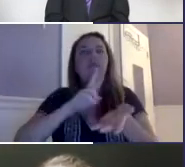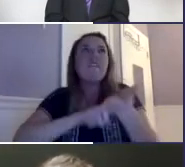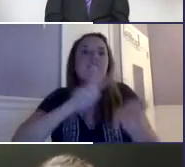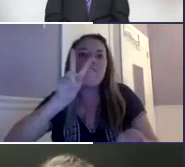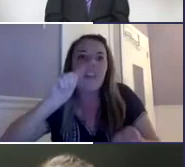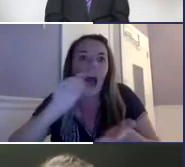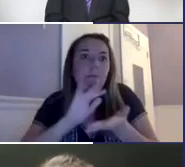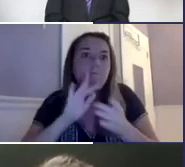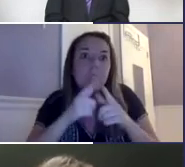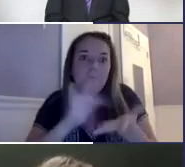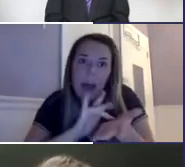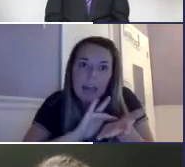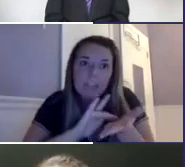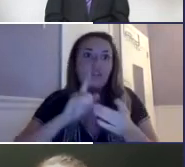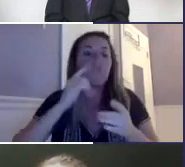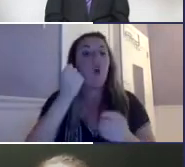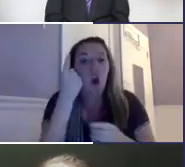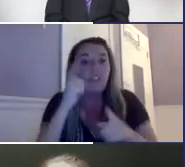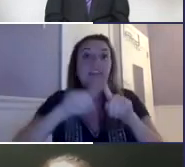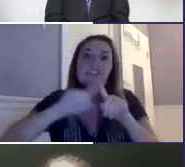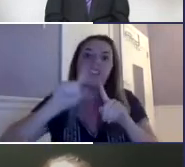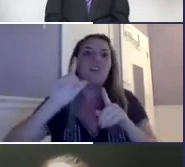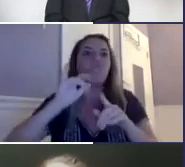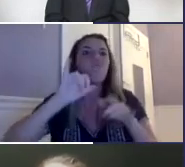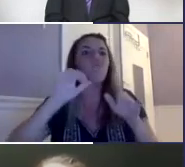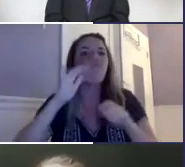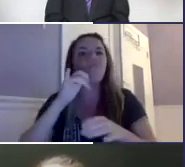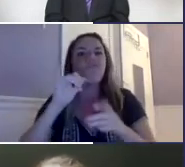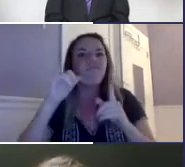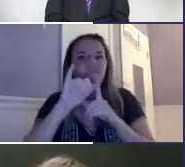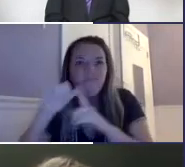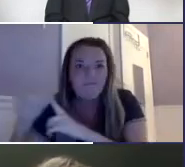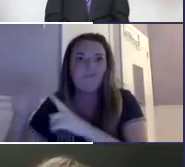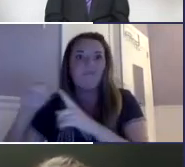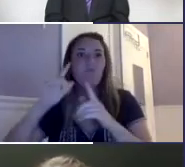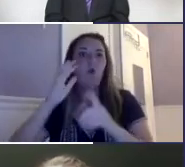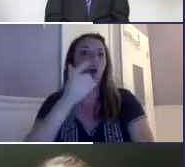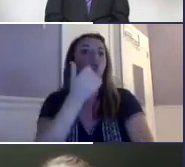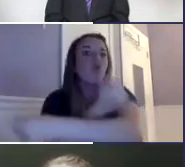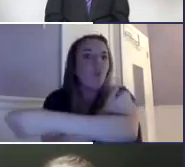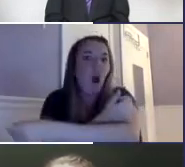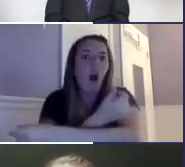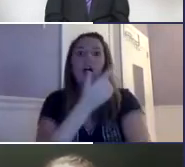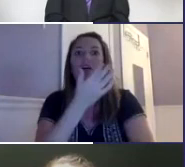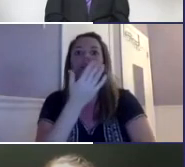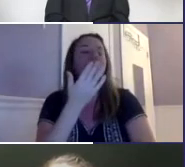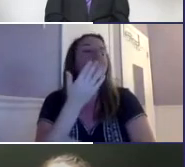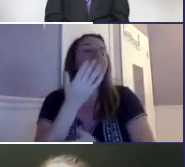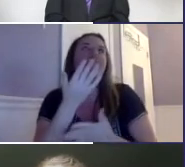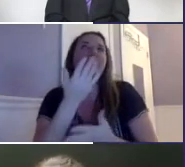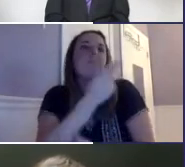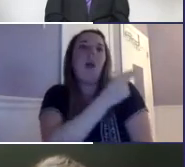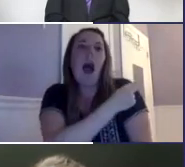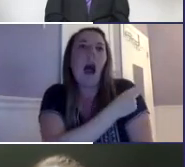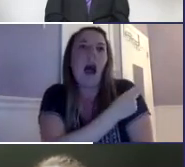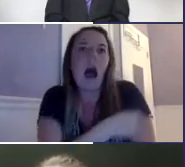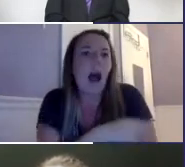in medical language and medical terminology, potentially somebody who specializes in veterinary medicine. And so there are a lot of drug